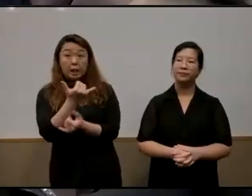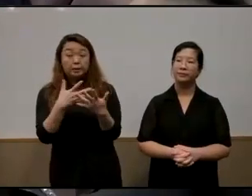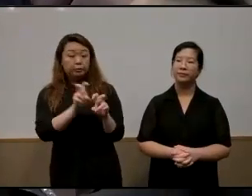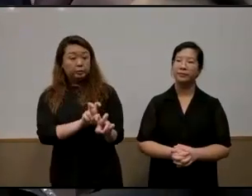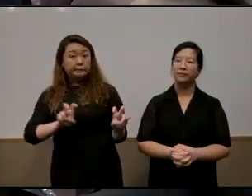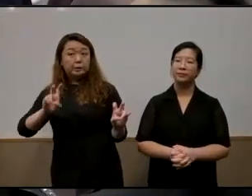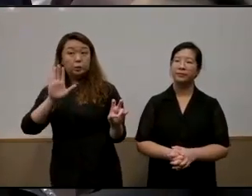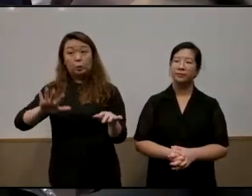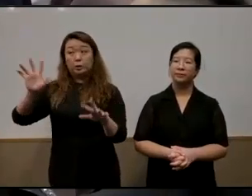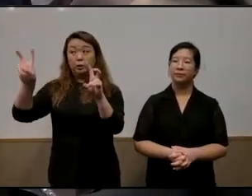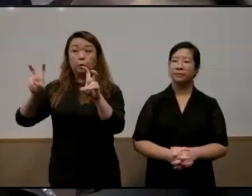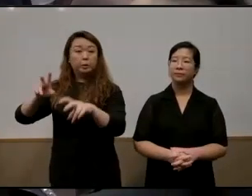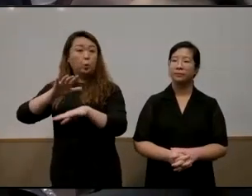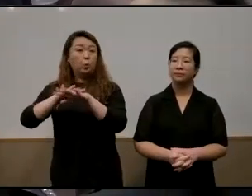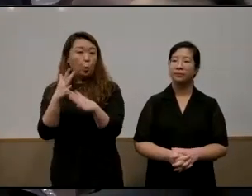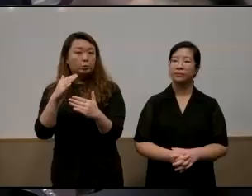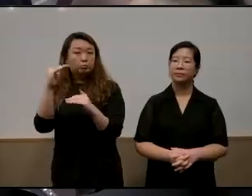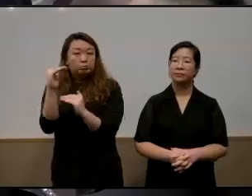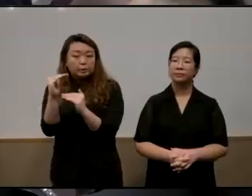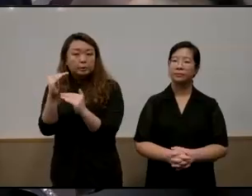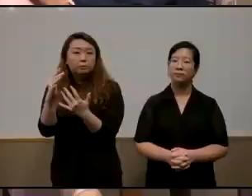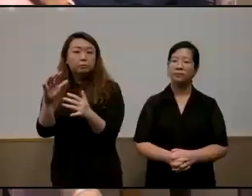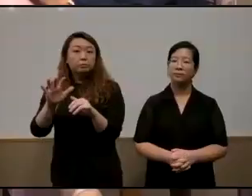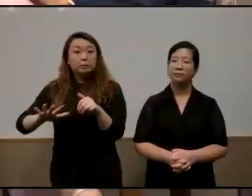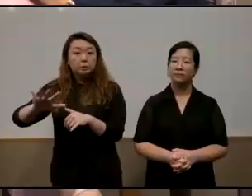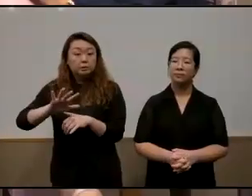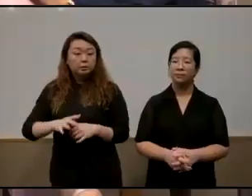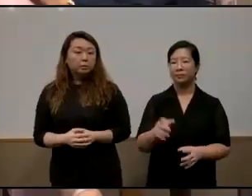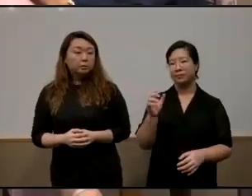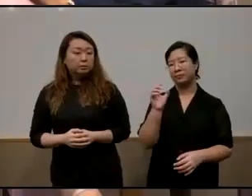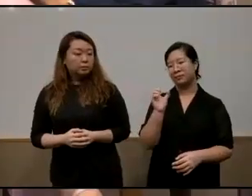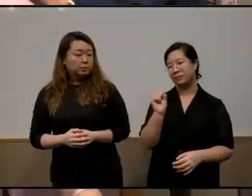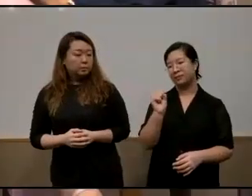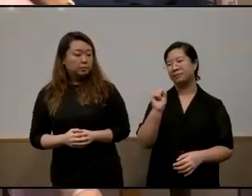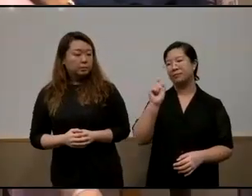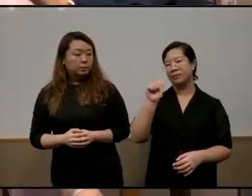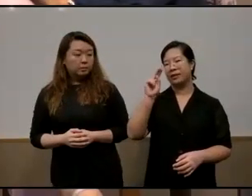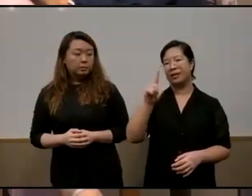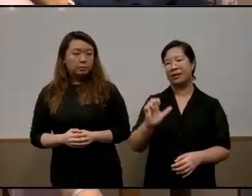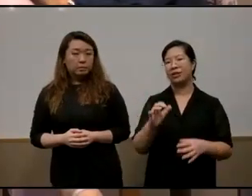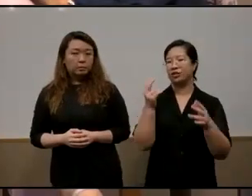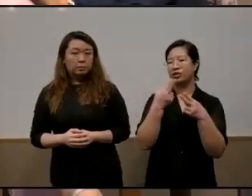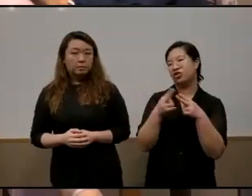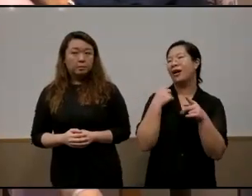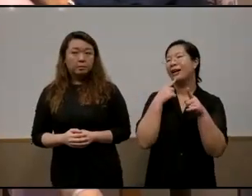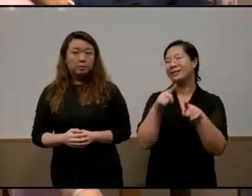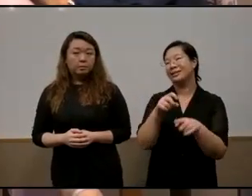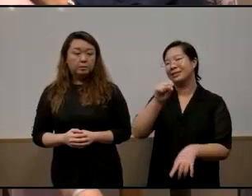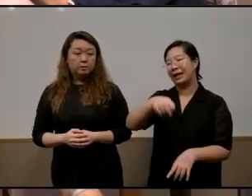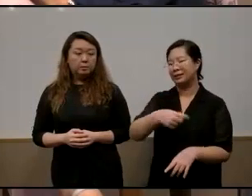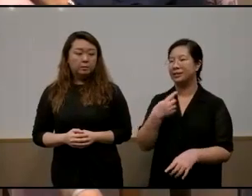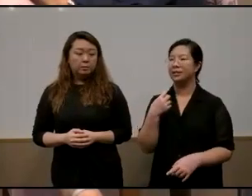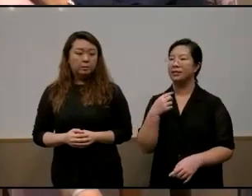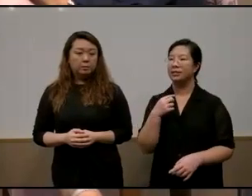on that topic of minimum physical space stanley i'll say something i short answer to you is yes i'm a